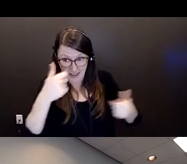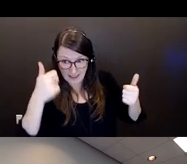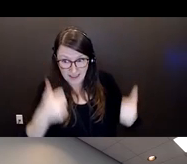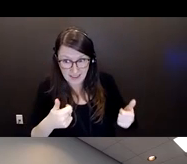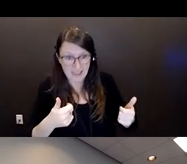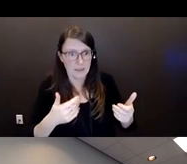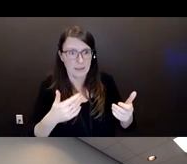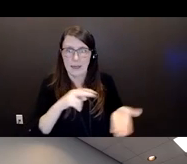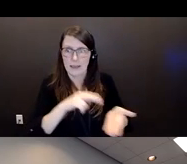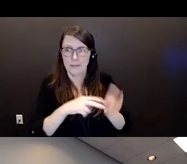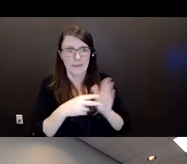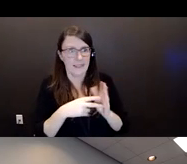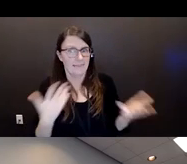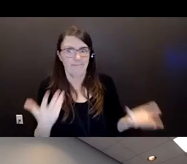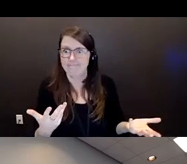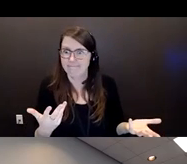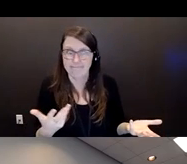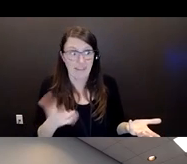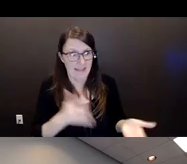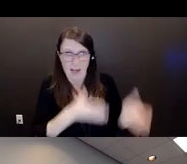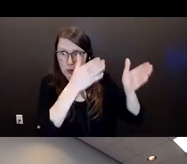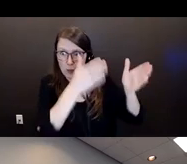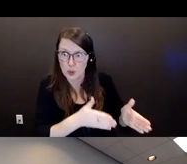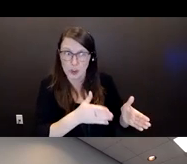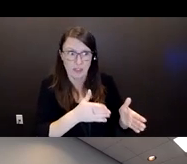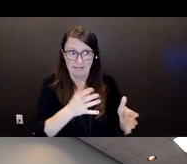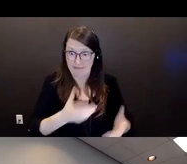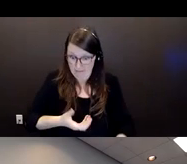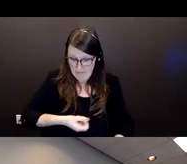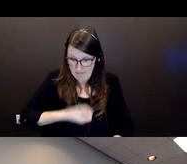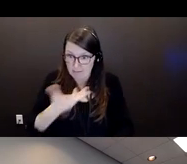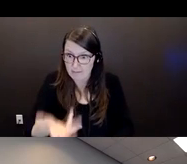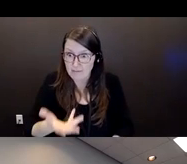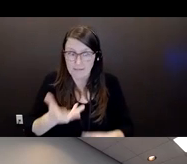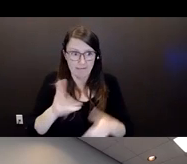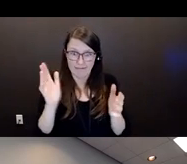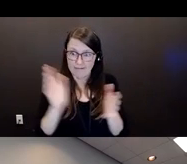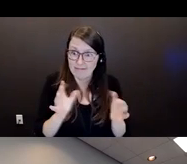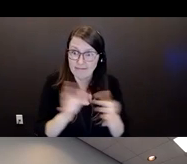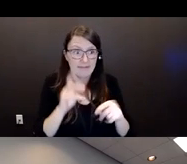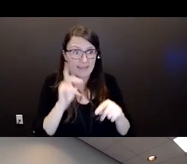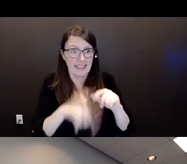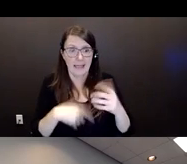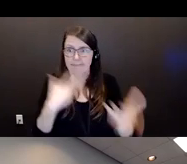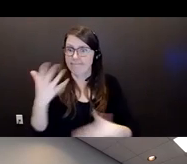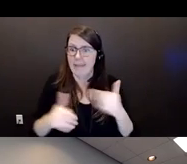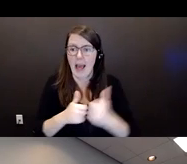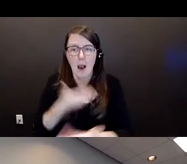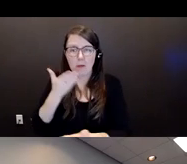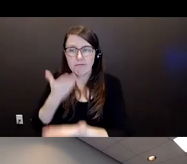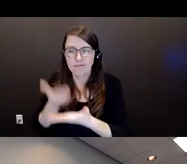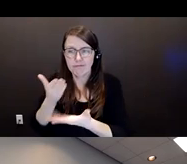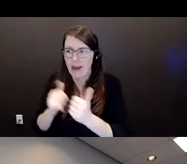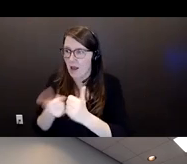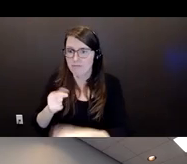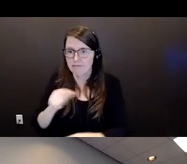victim is not available, we have nothing. In fact, a lot of fighting went on in